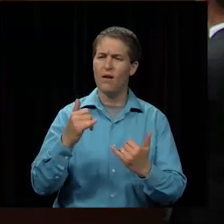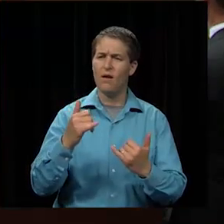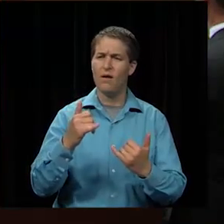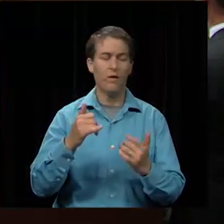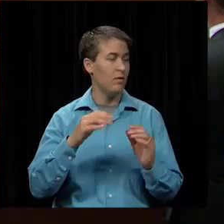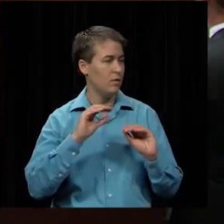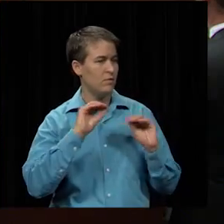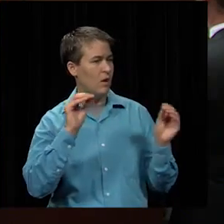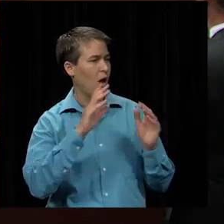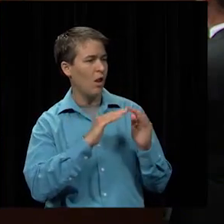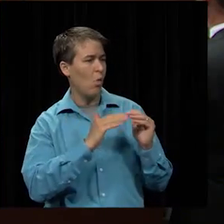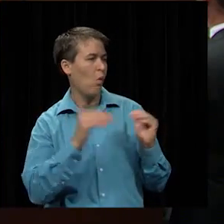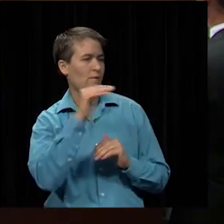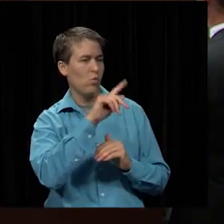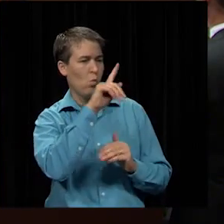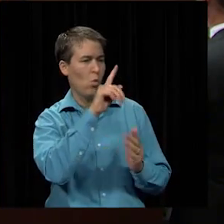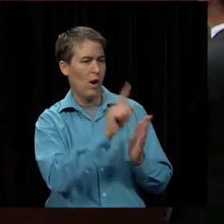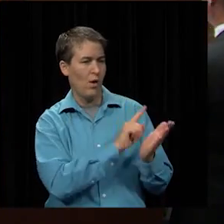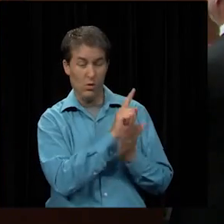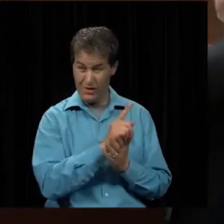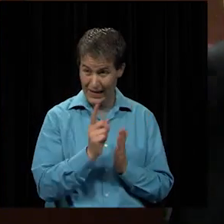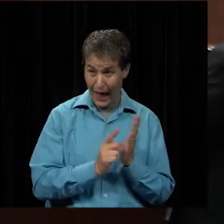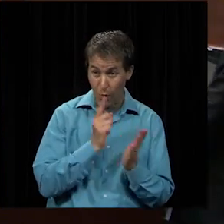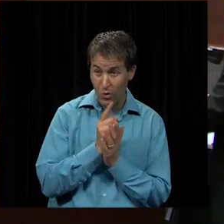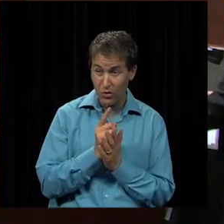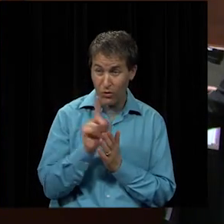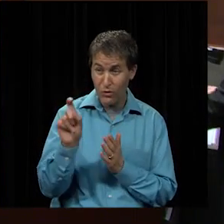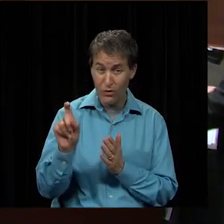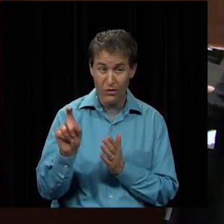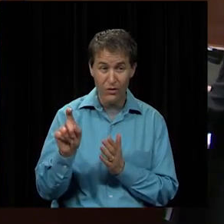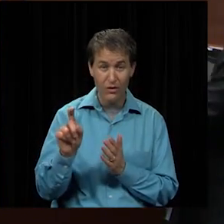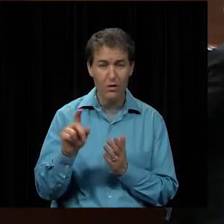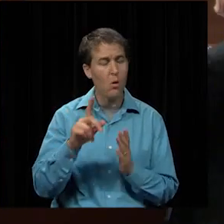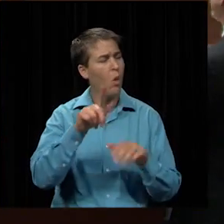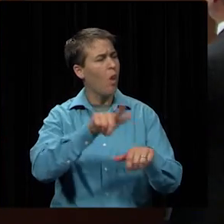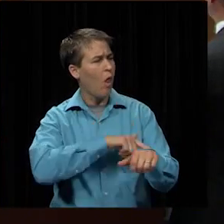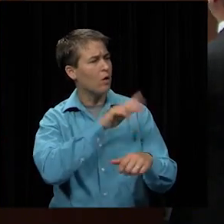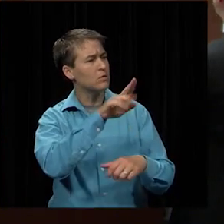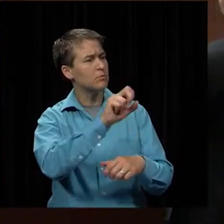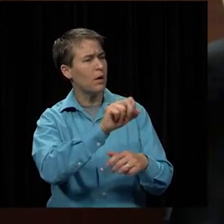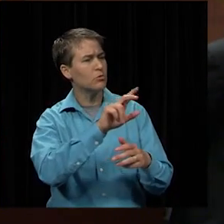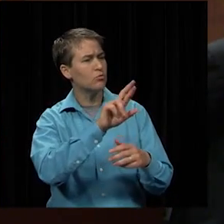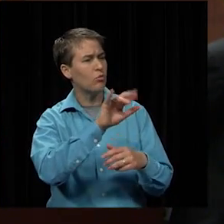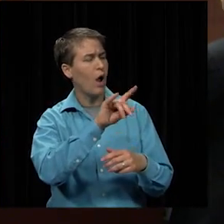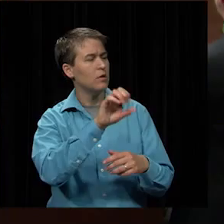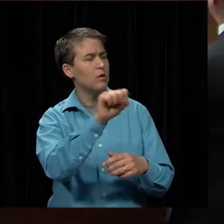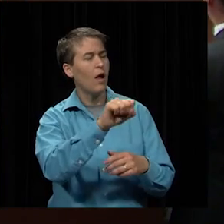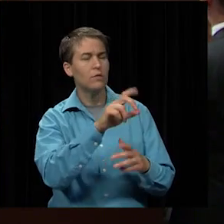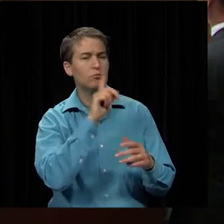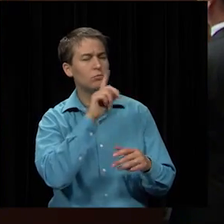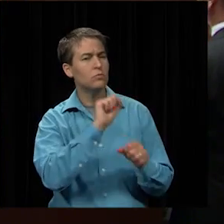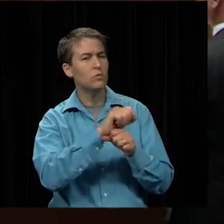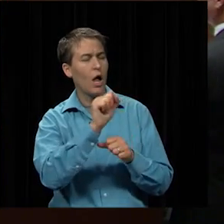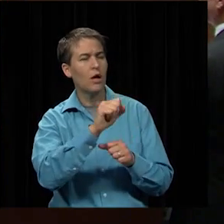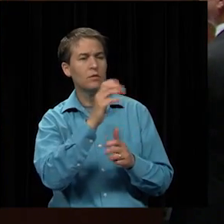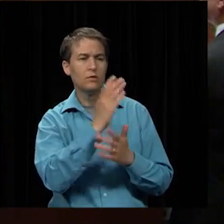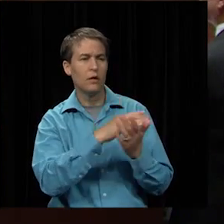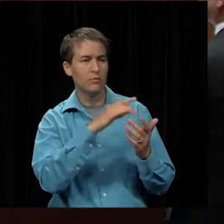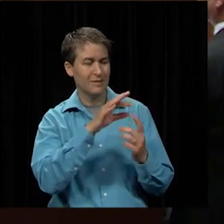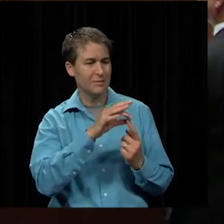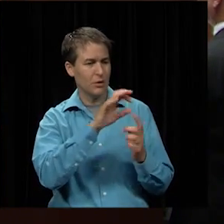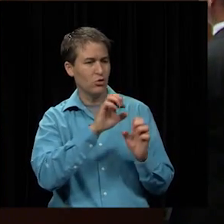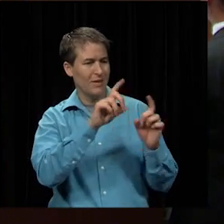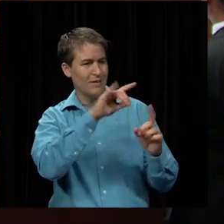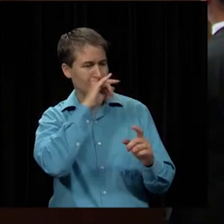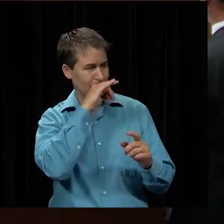bus rides exceeding hours we try to stay an hour the longest bus ride absolutely absolutely we have kids especially kids